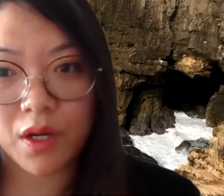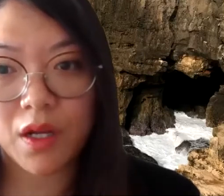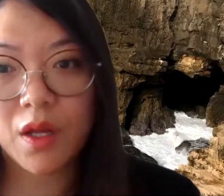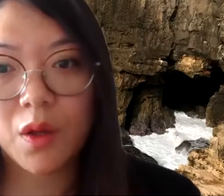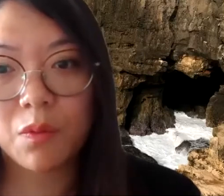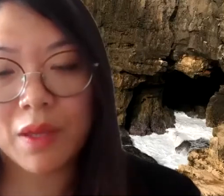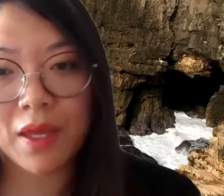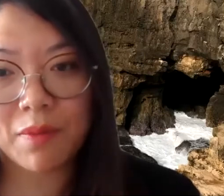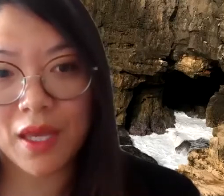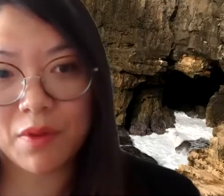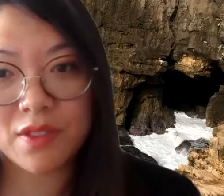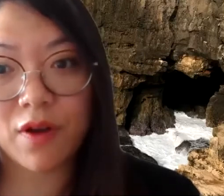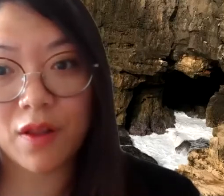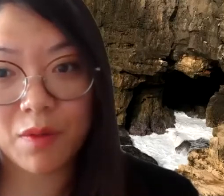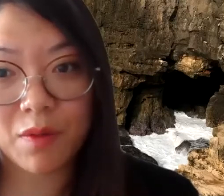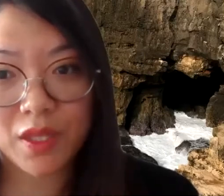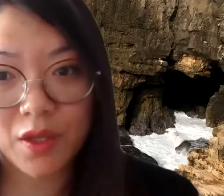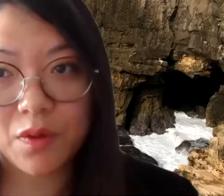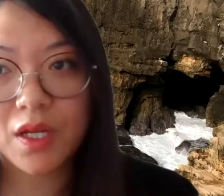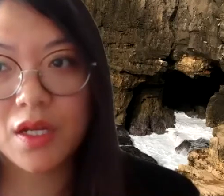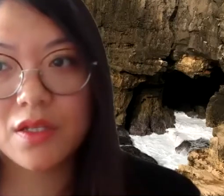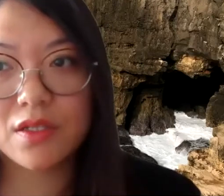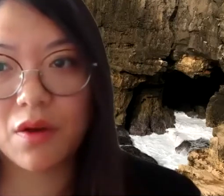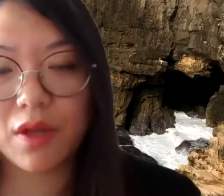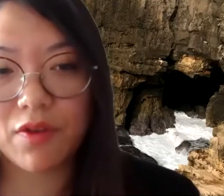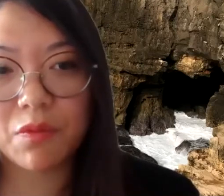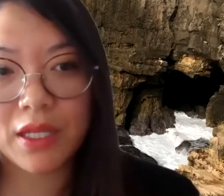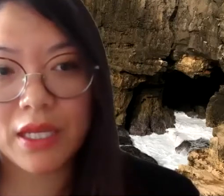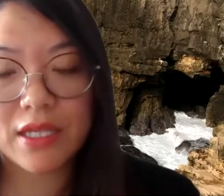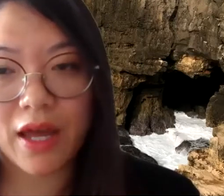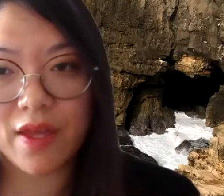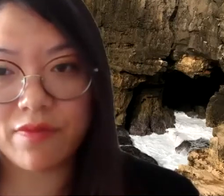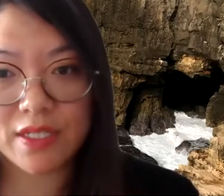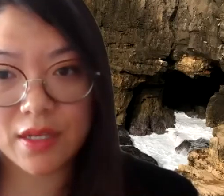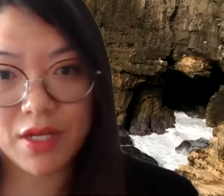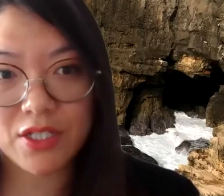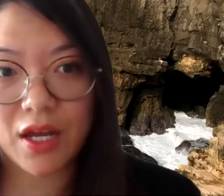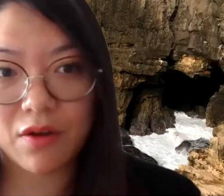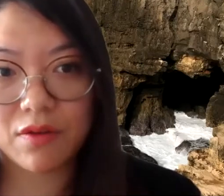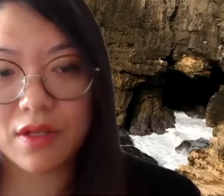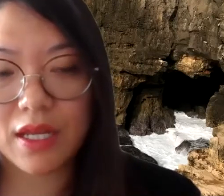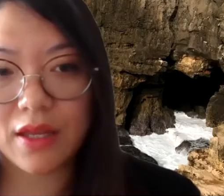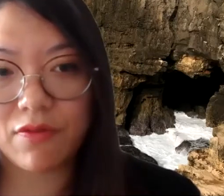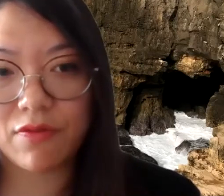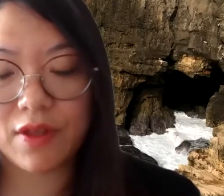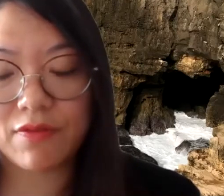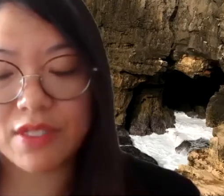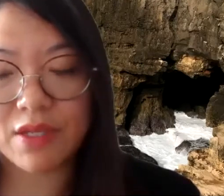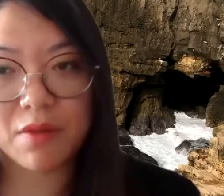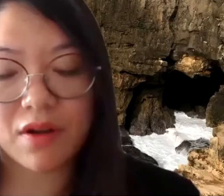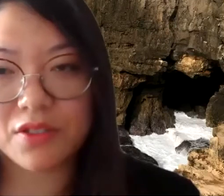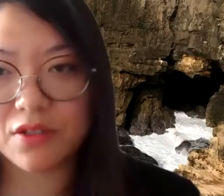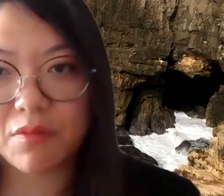the report, we may be able to follow up with you. So if you're willing to have the FTC reach out, if